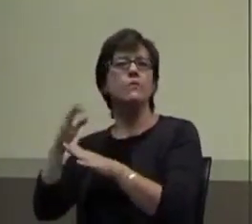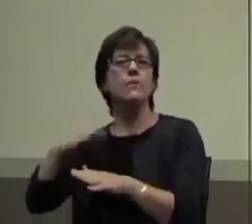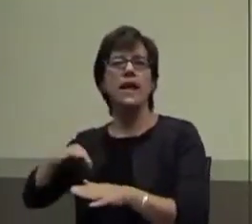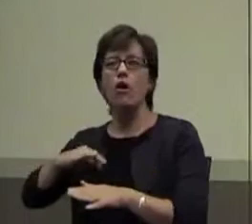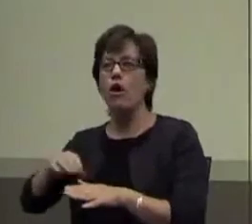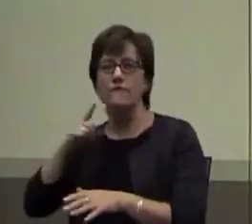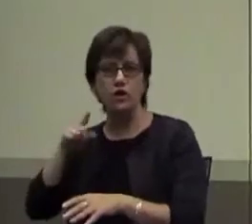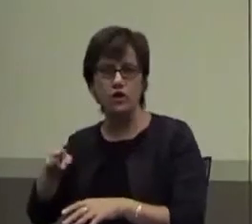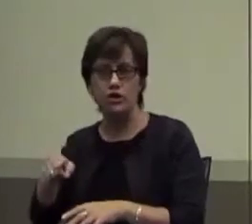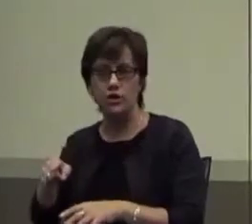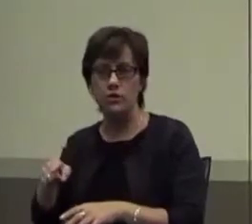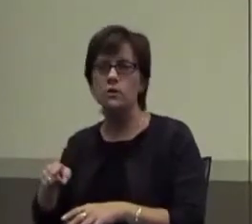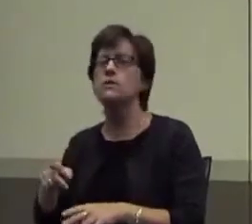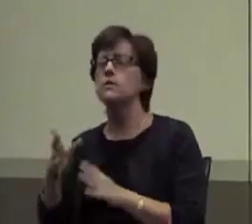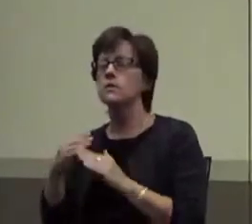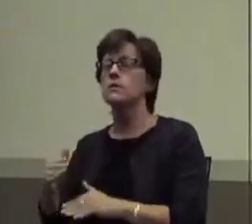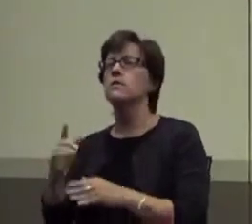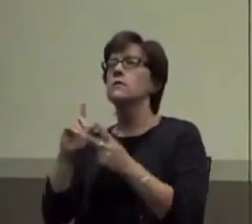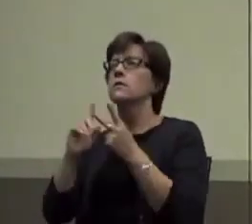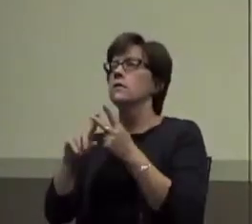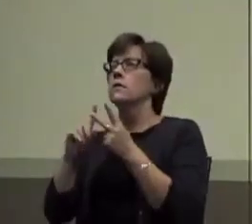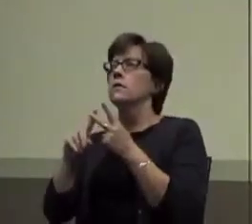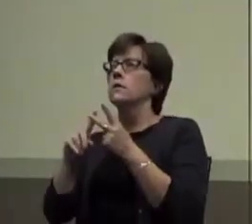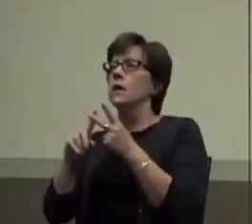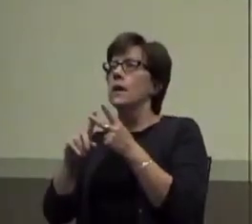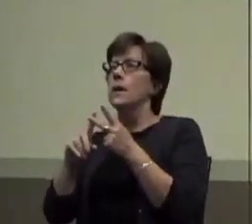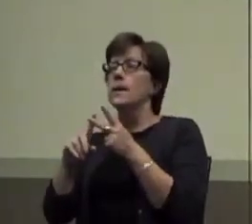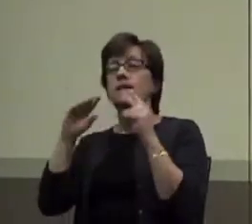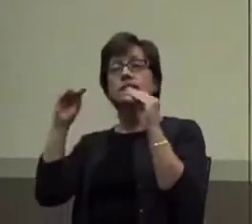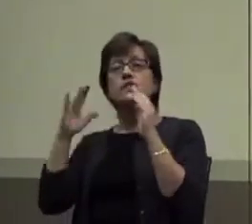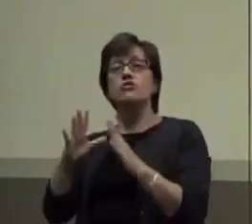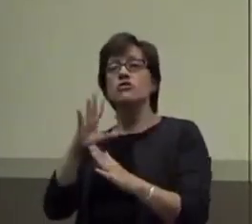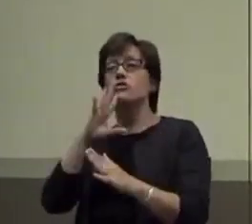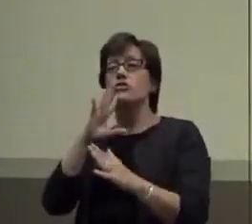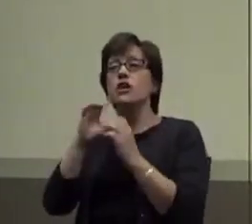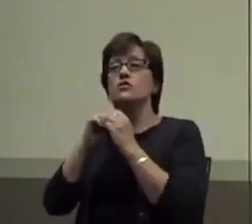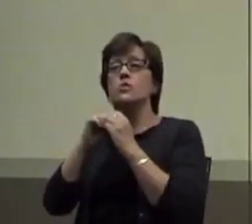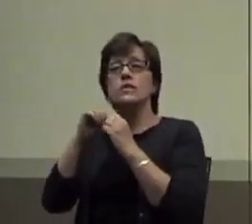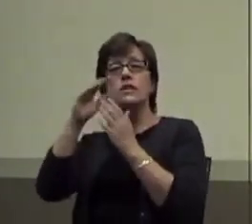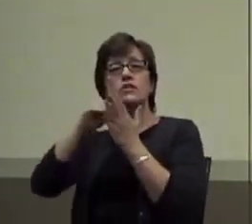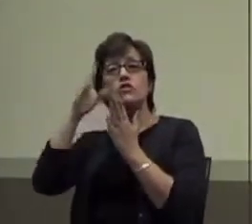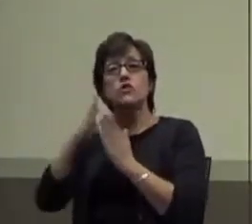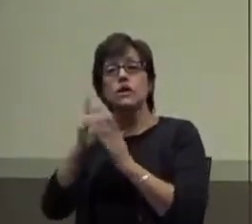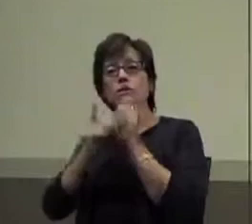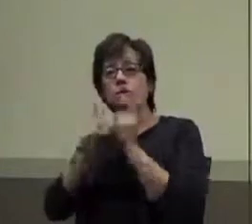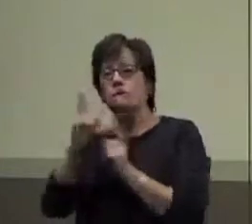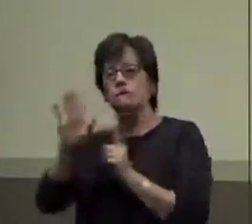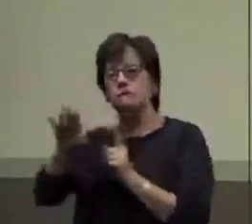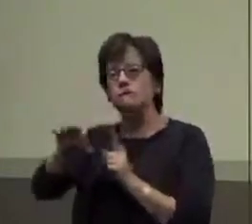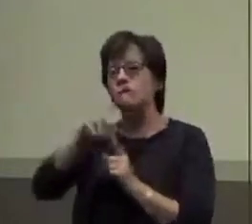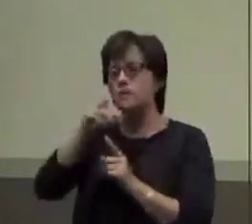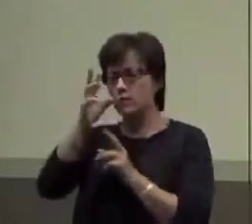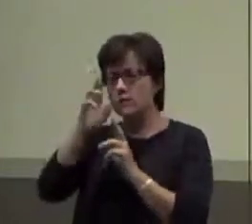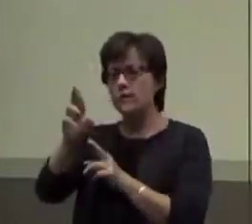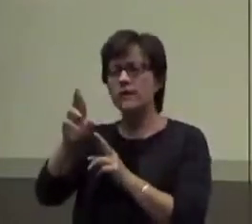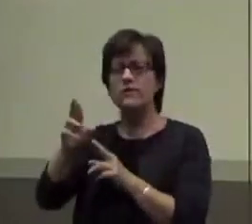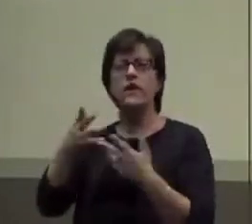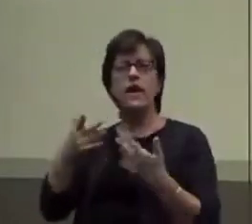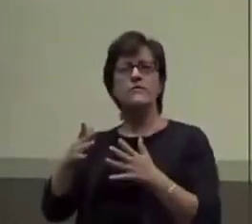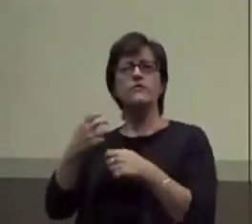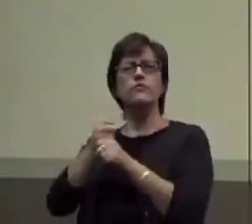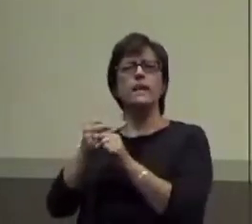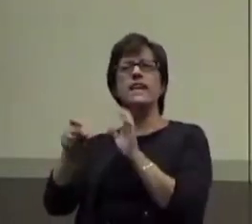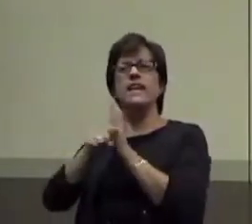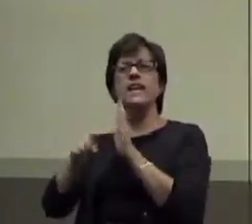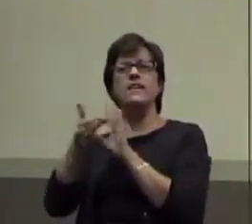good, whoops, teacher talks with students about being respectful after she makes negative comments,